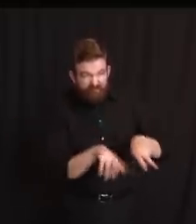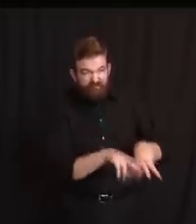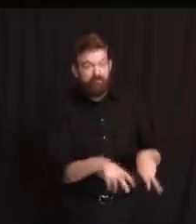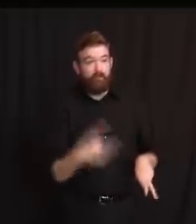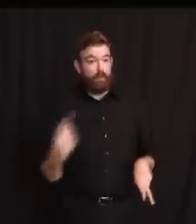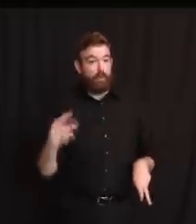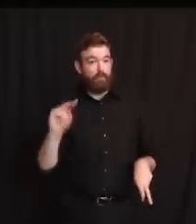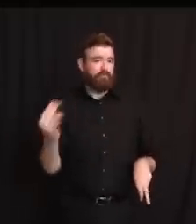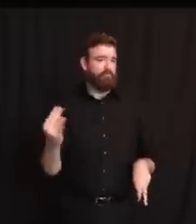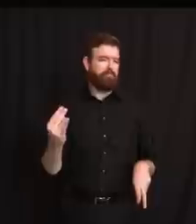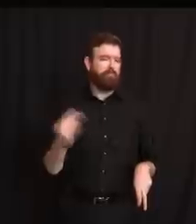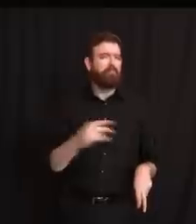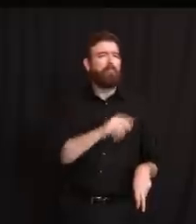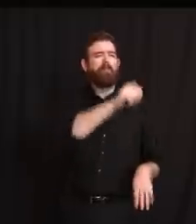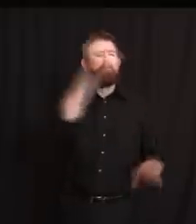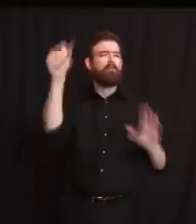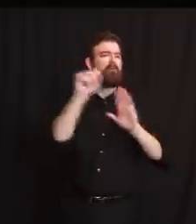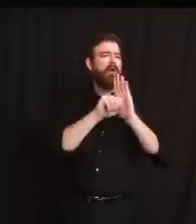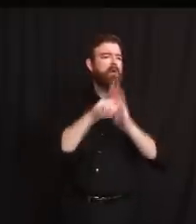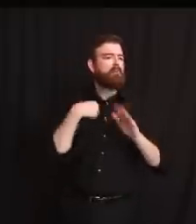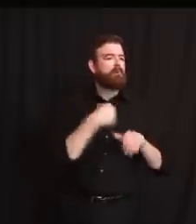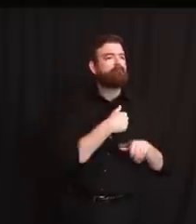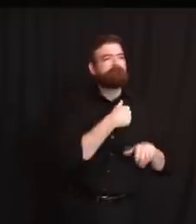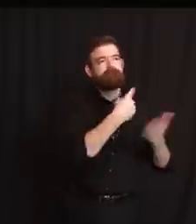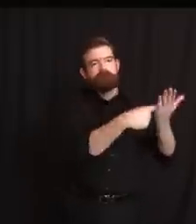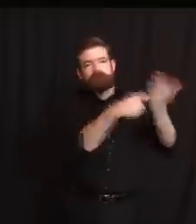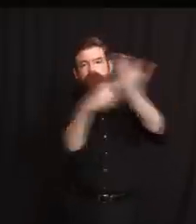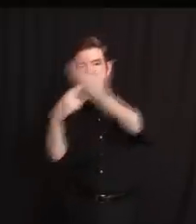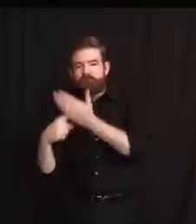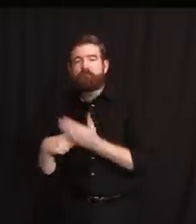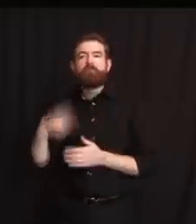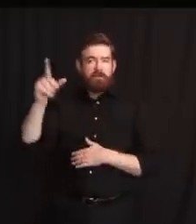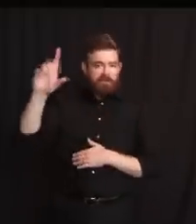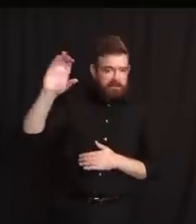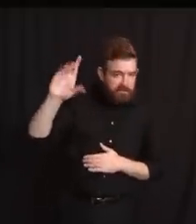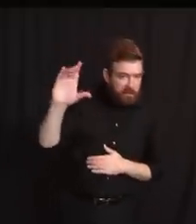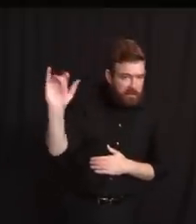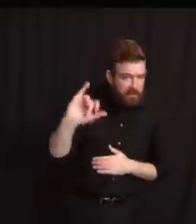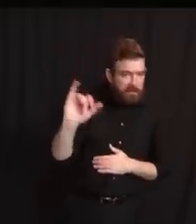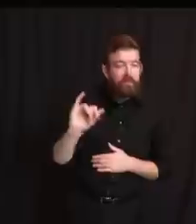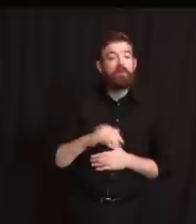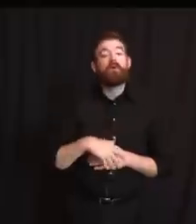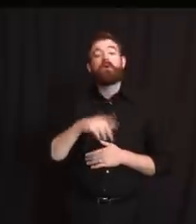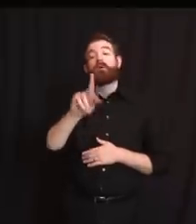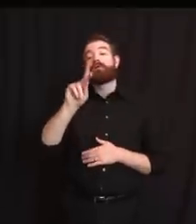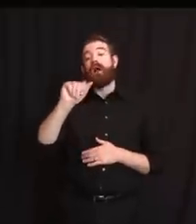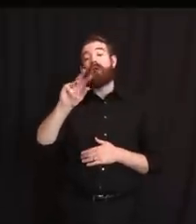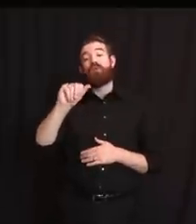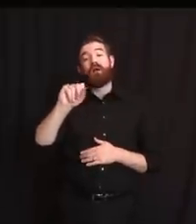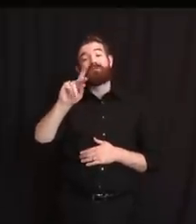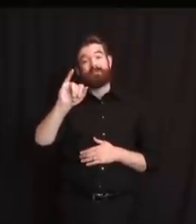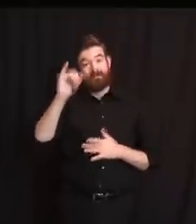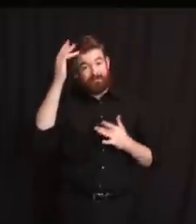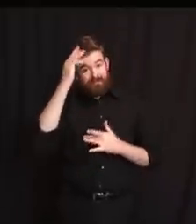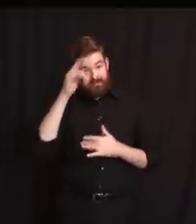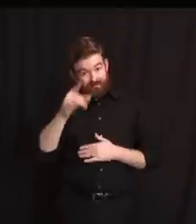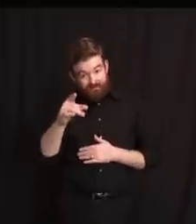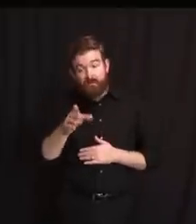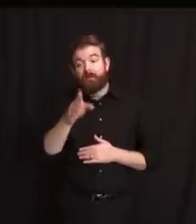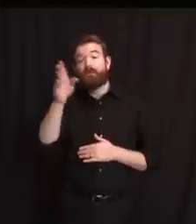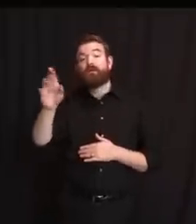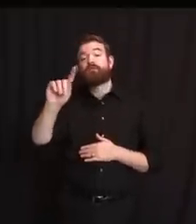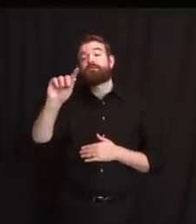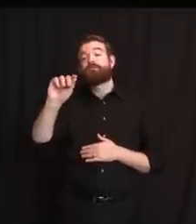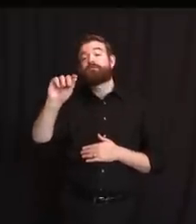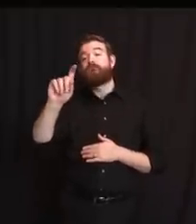learn more about it. similar to Kawasaki disease, which has looked like in the past and toxic shock, which has also been mentioned. sometimes